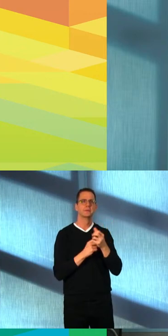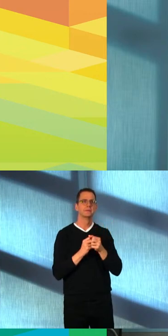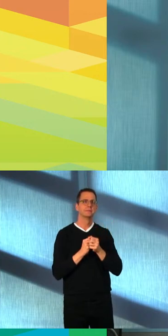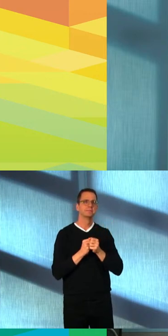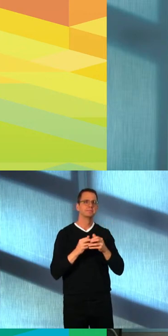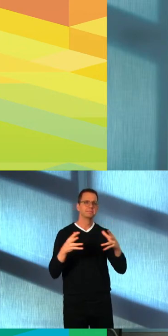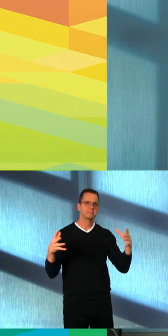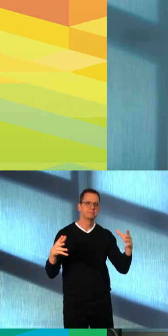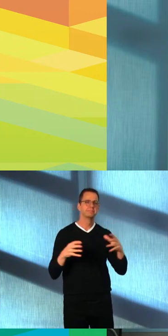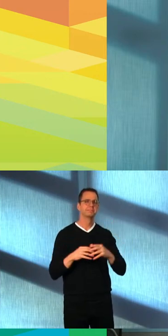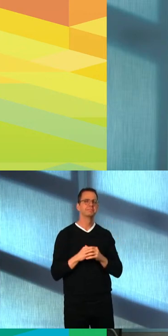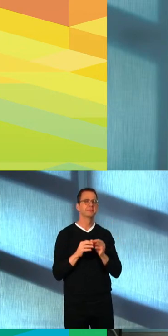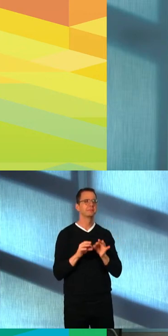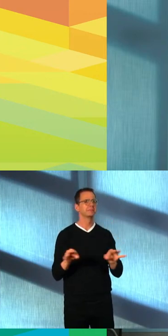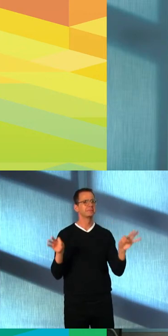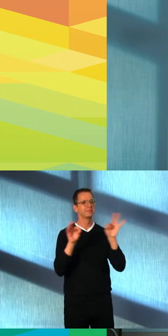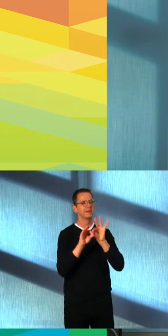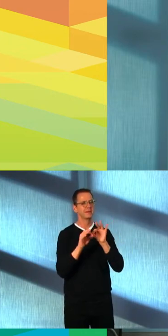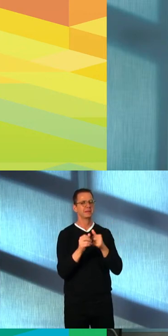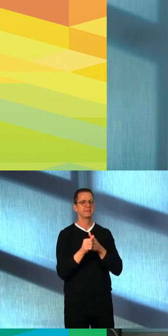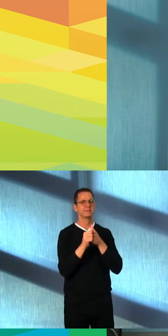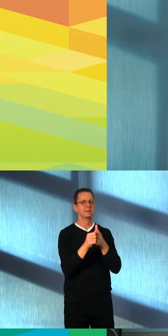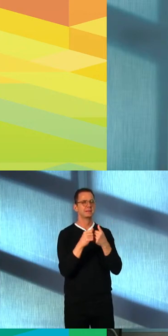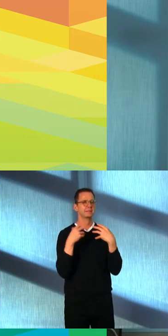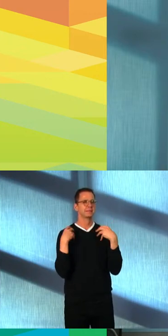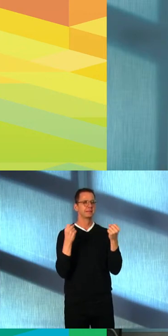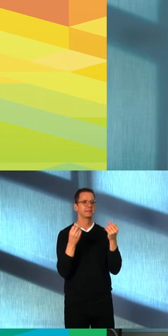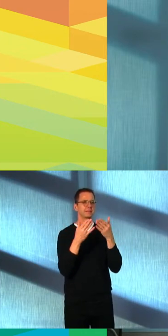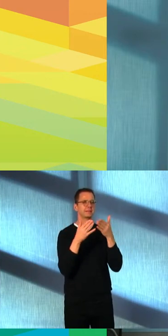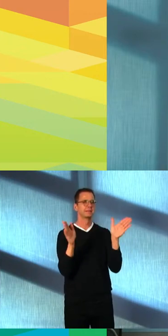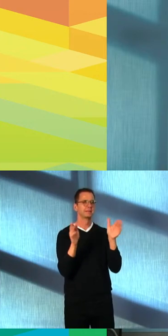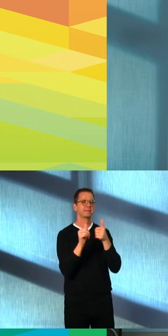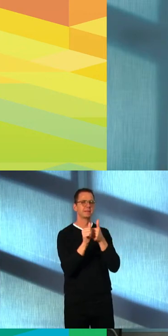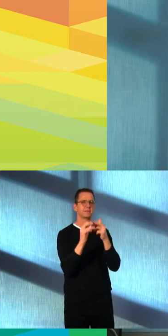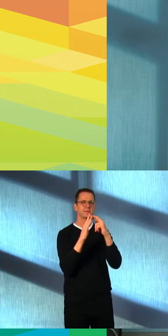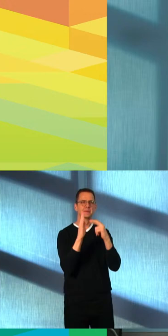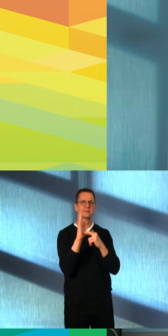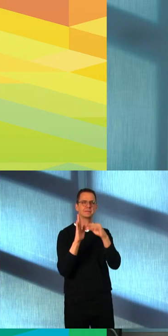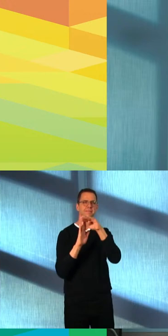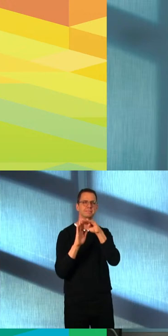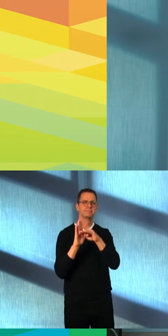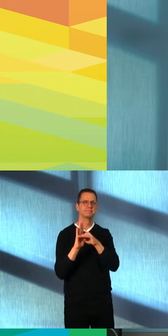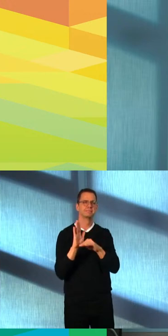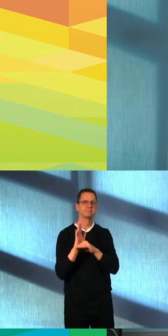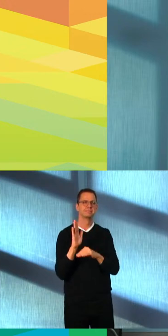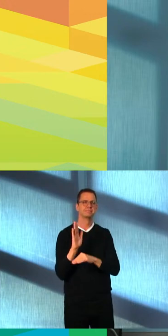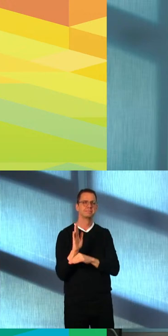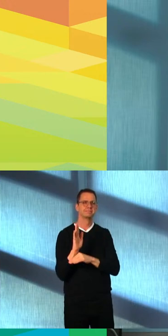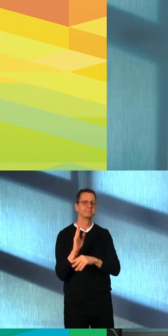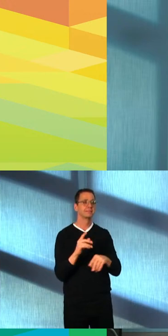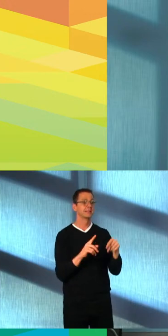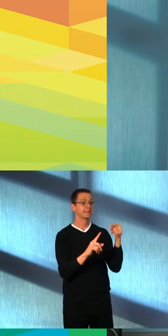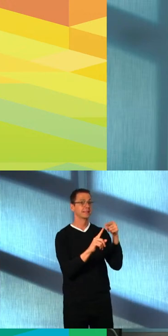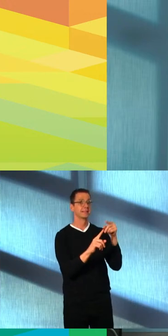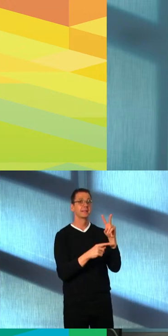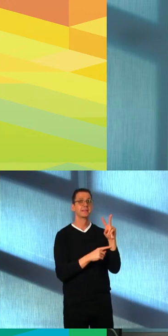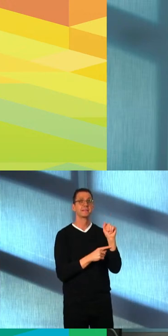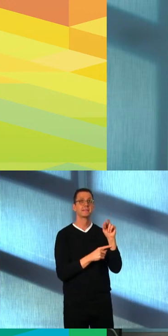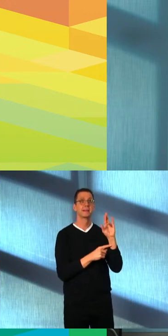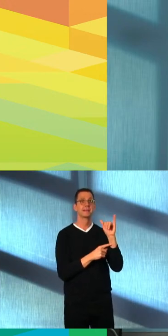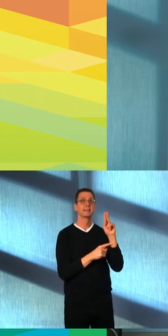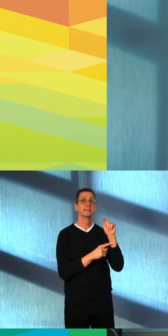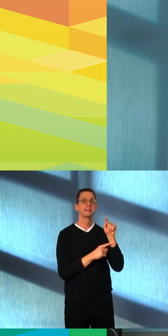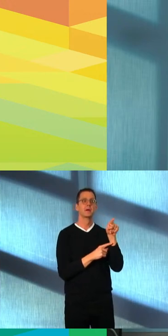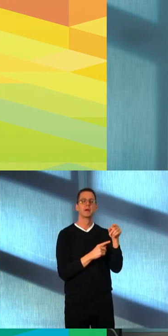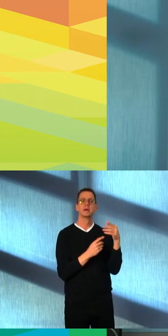where each one originated from, they are more contagious, they are more intense, and they will slip